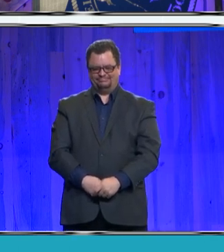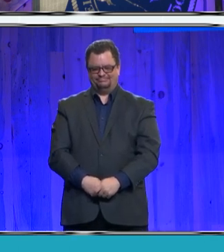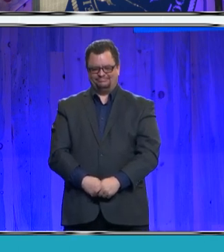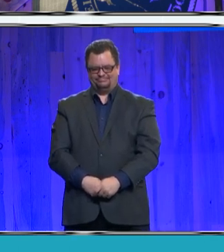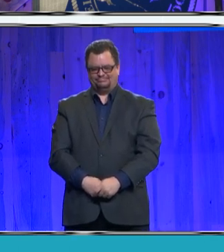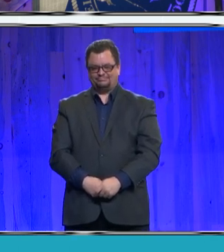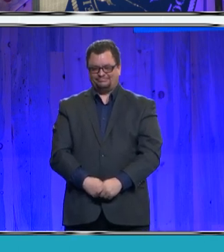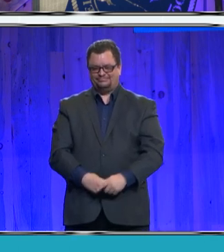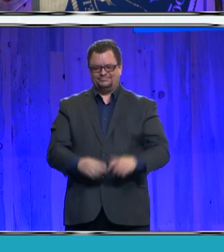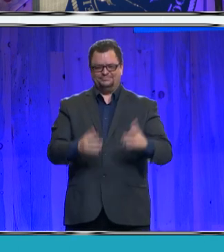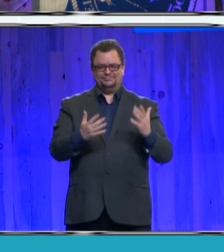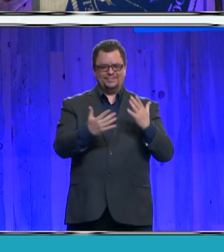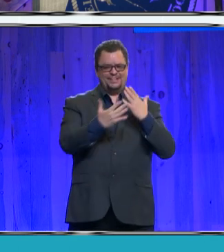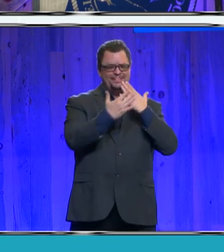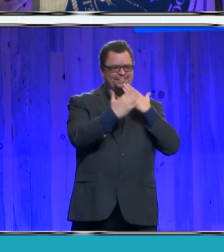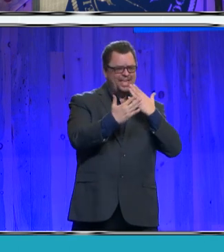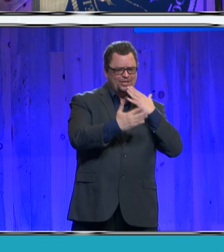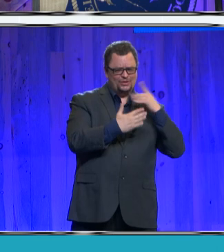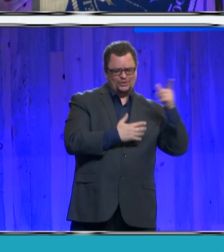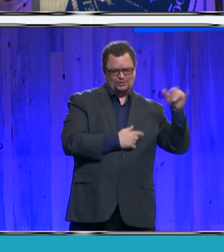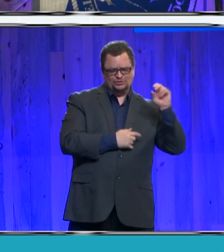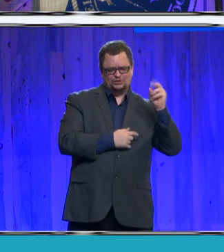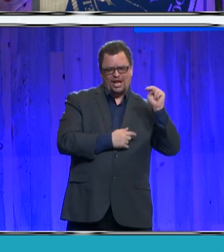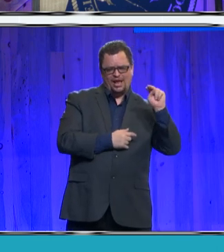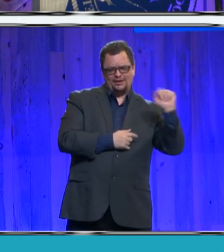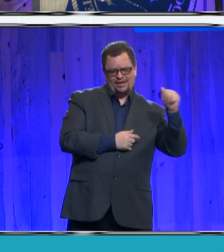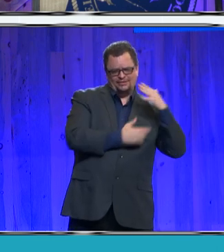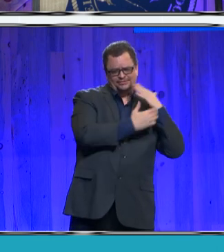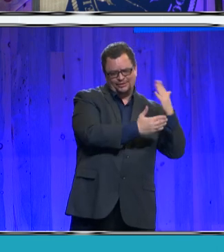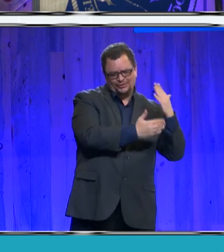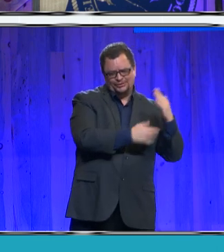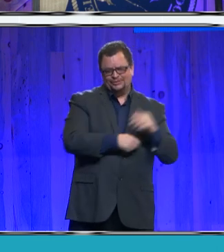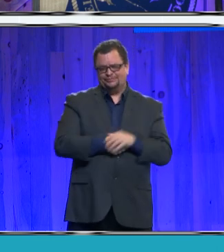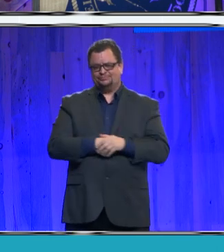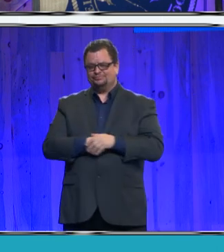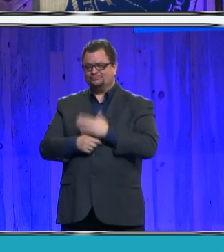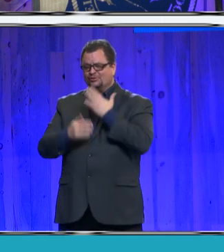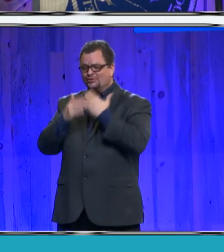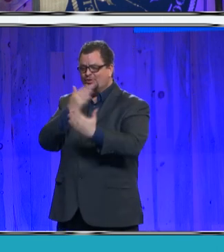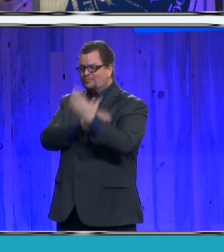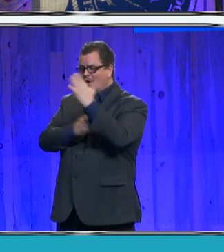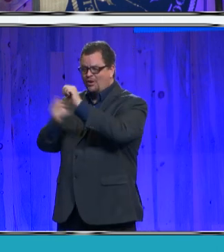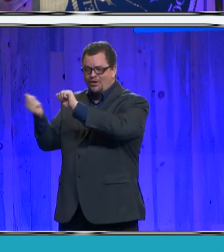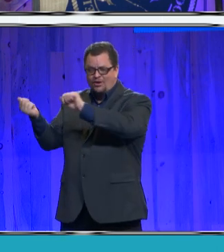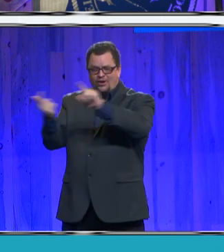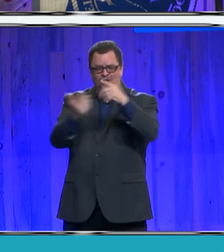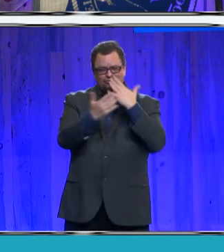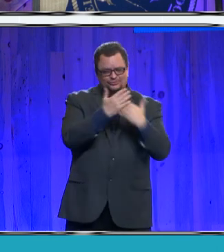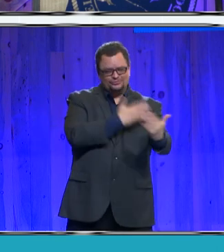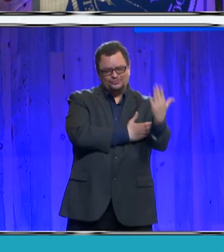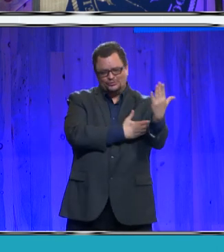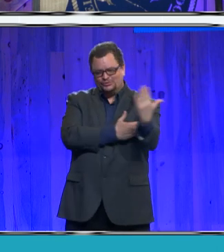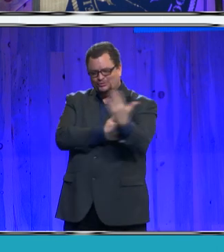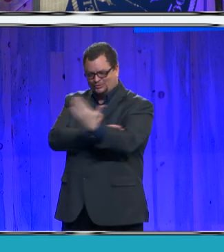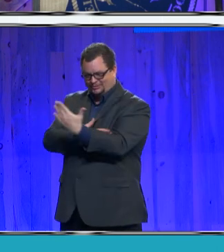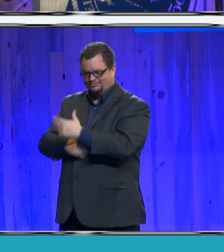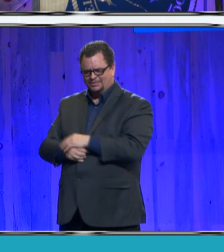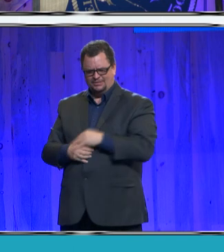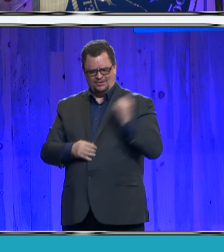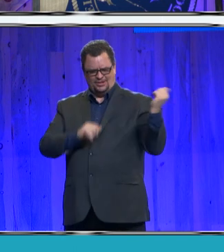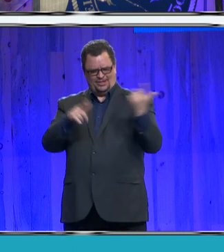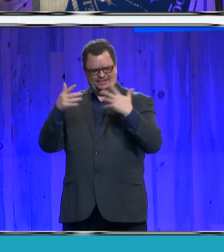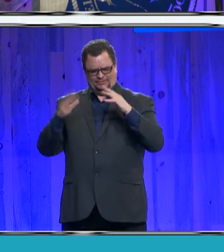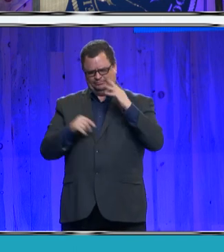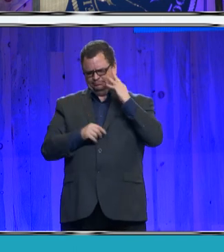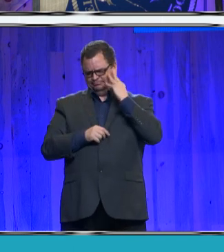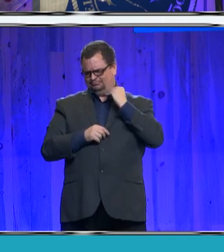Thank you, Jonna. Good morning, everyone. We have all experienced many changes in our lives, our workplaces, and